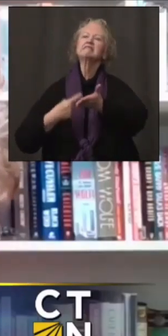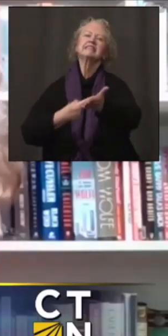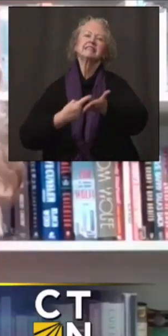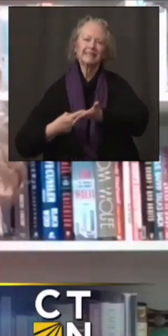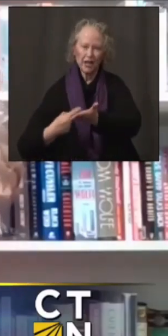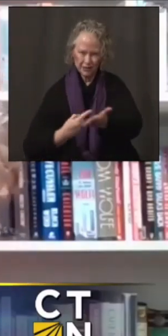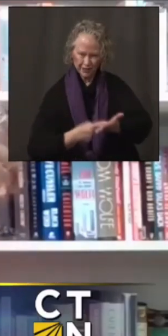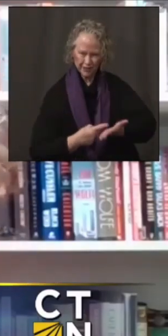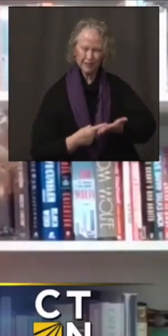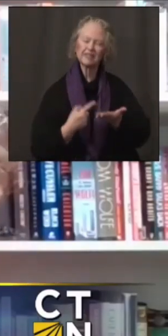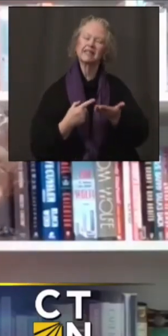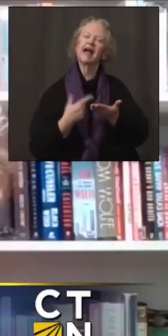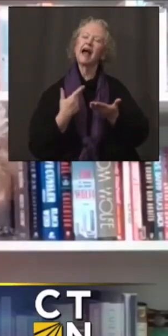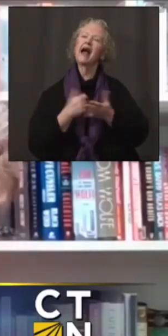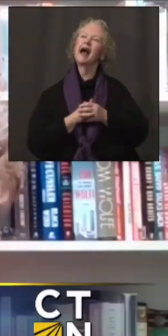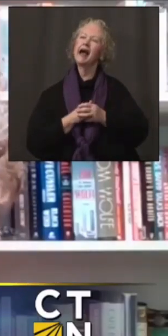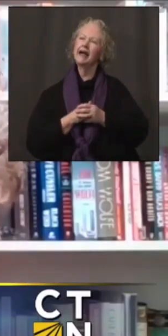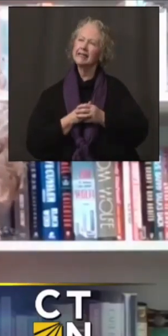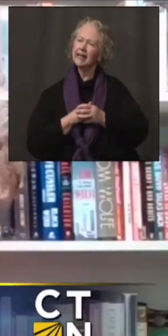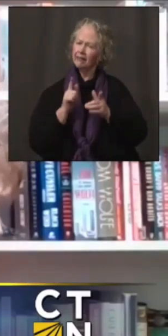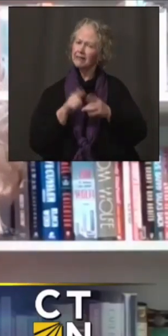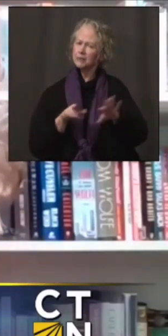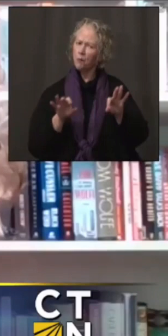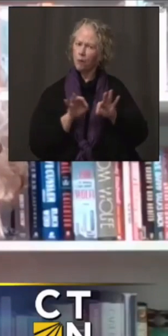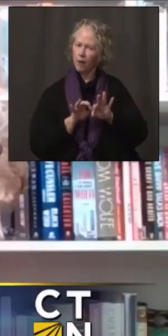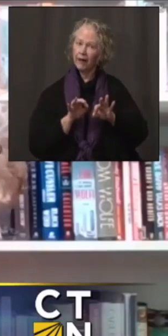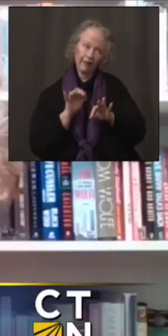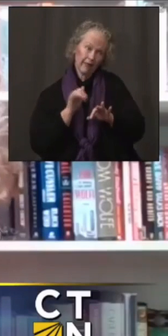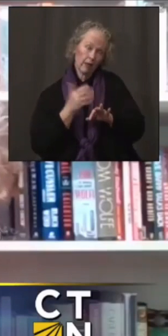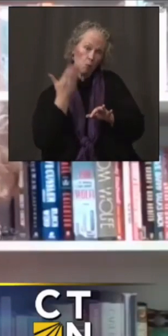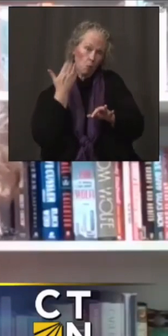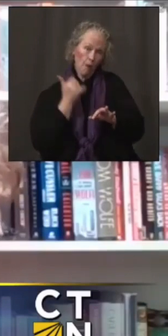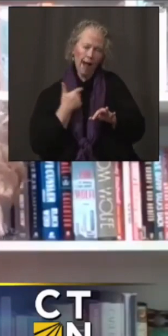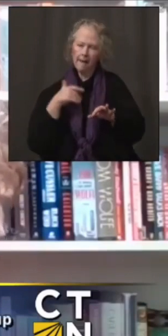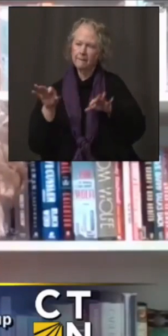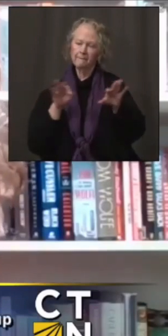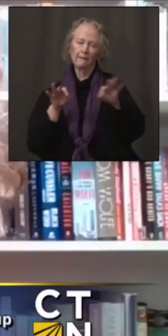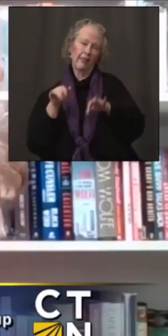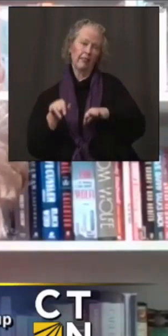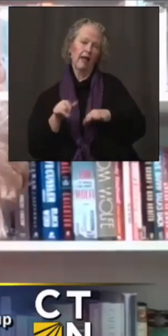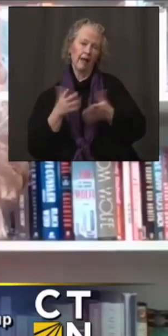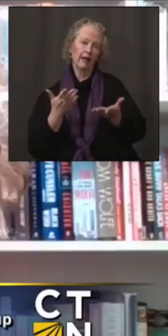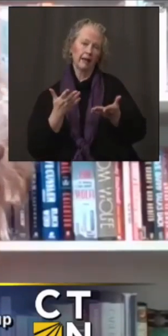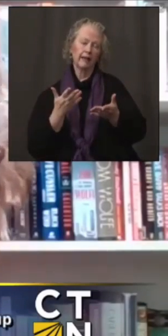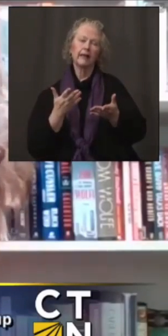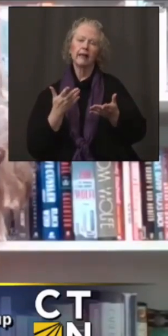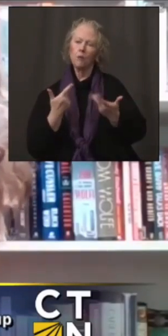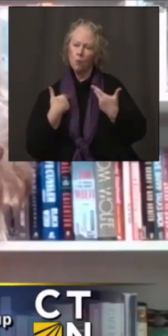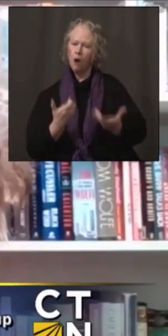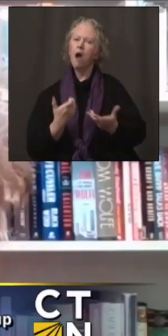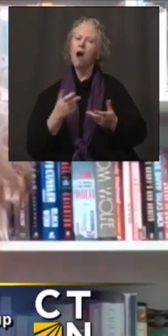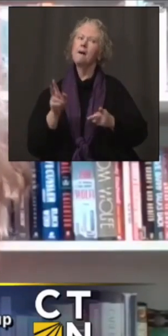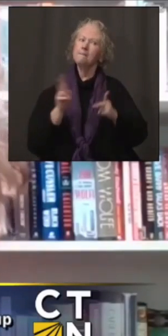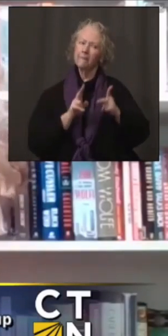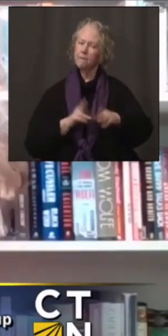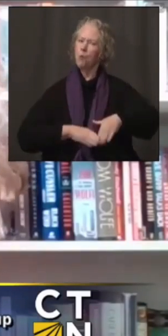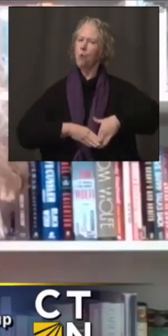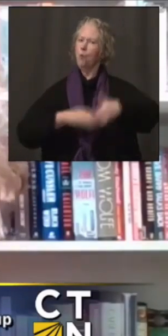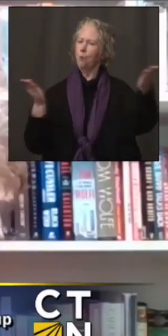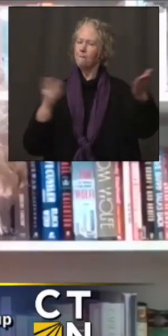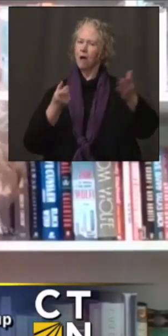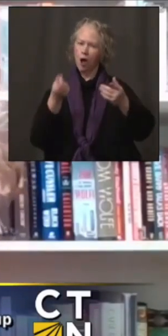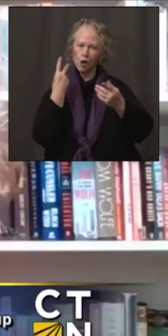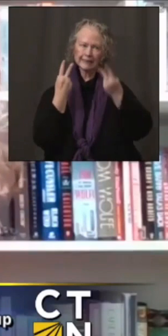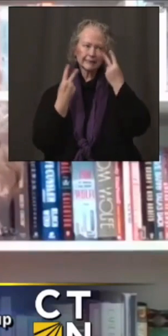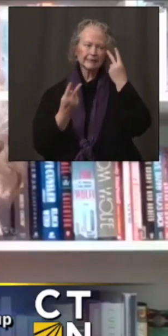is important. It's why the governor appointed these committees in the first place because we wanted the public to have access to the kind